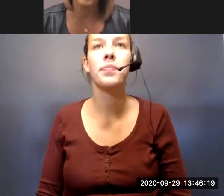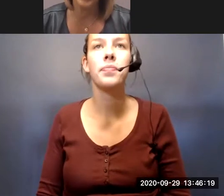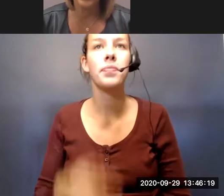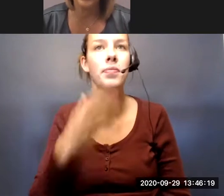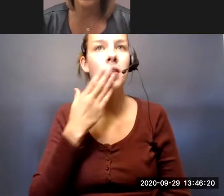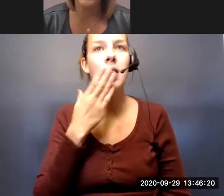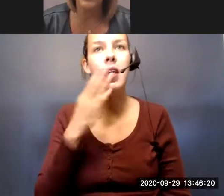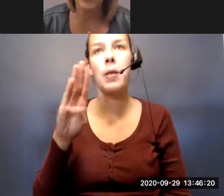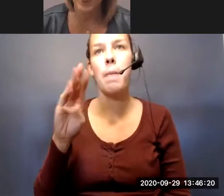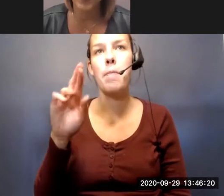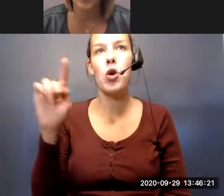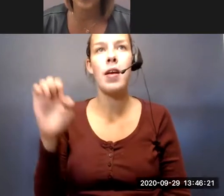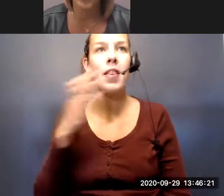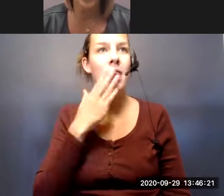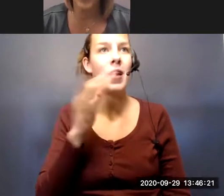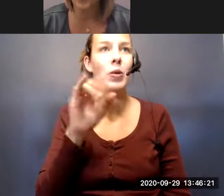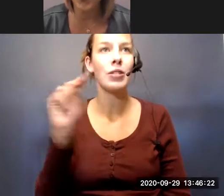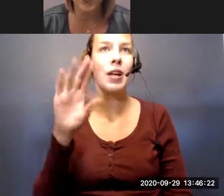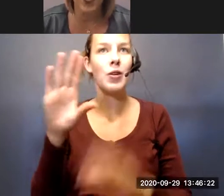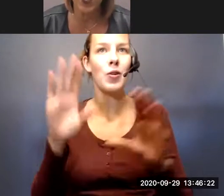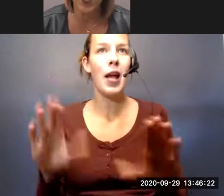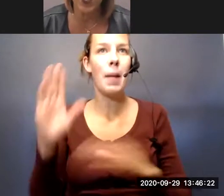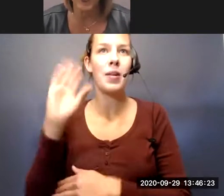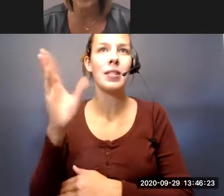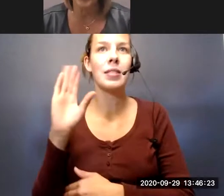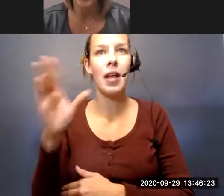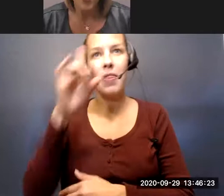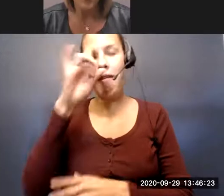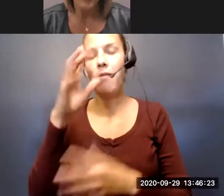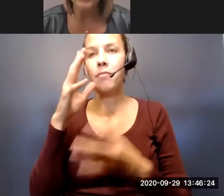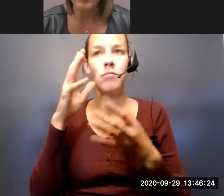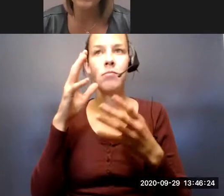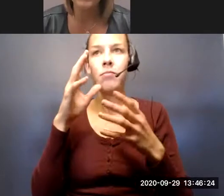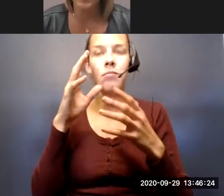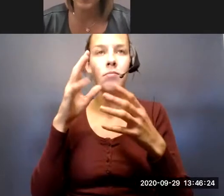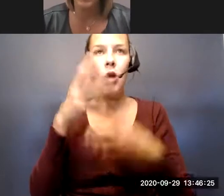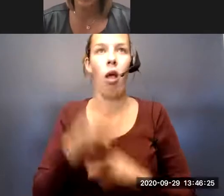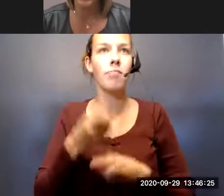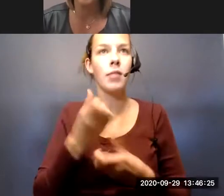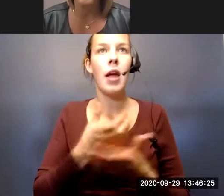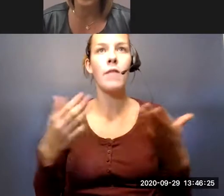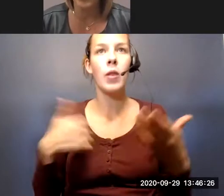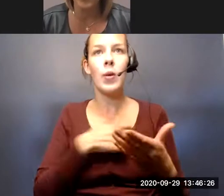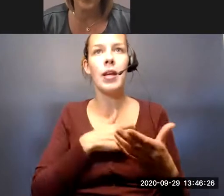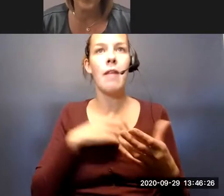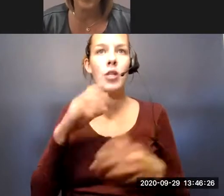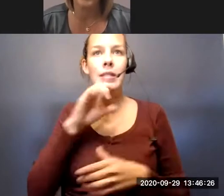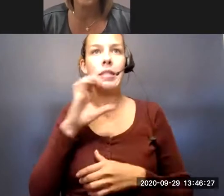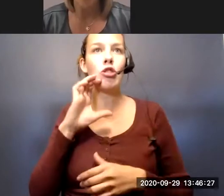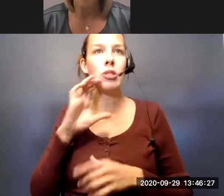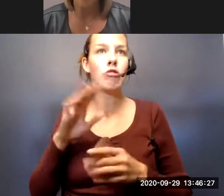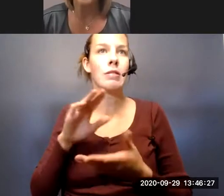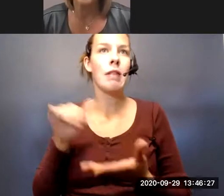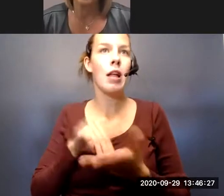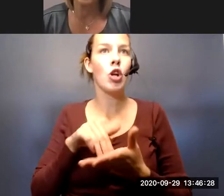Thanks, Brooke. And thanks, Jen. That was a great presentation. I think you captured pretty much everything that we, from a senior center perspective,